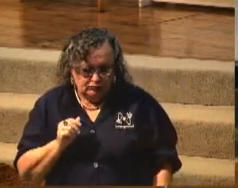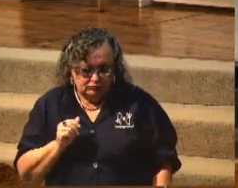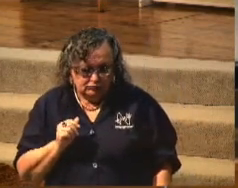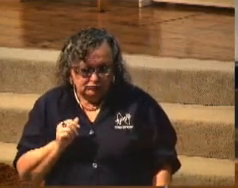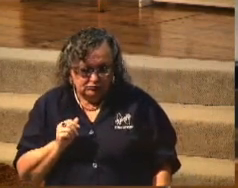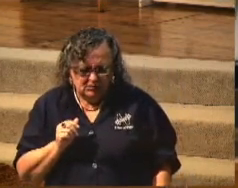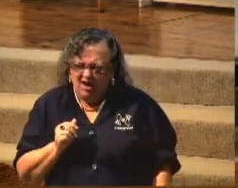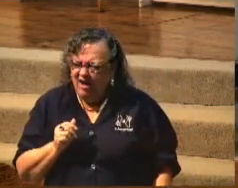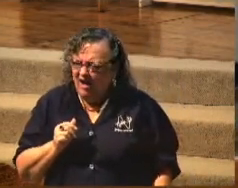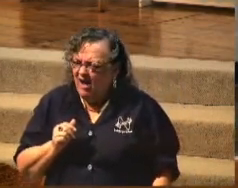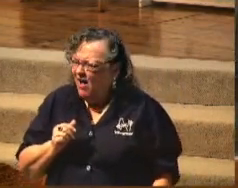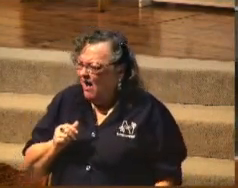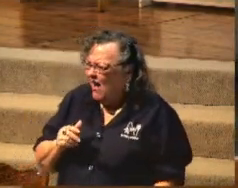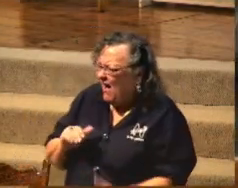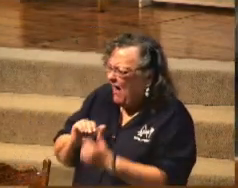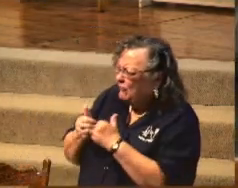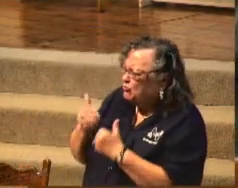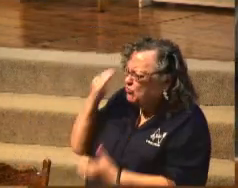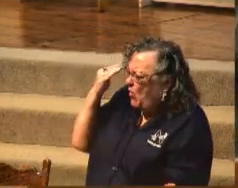Well, then how'd you know?